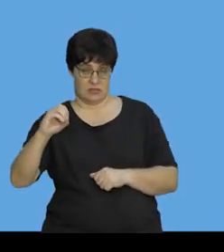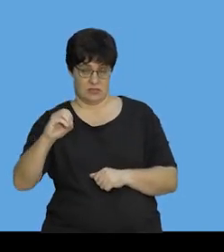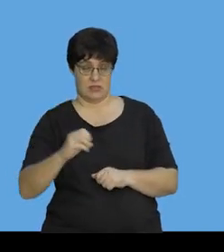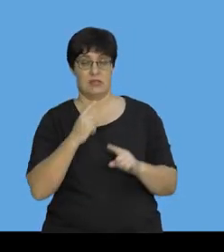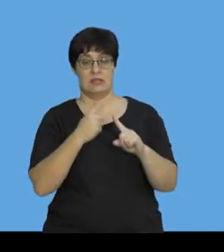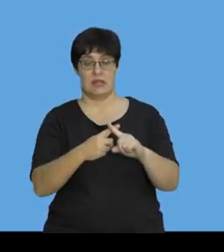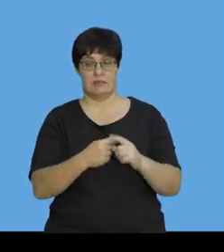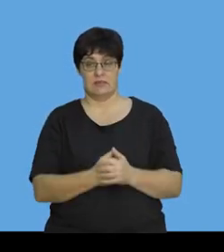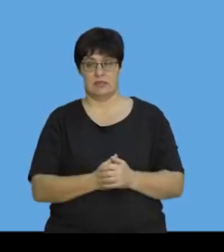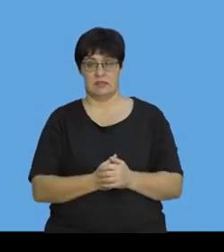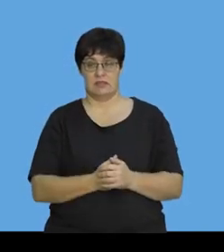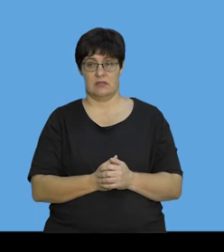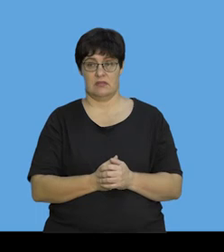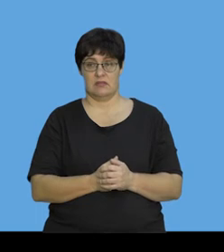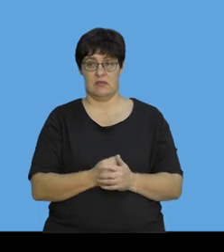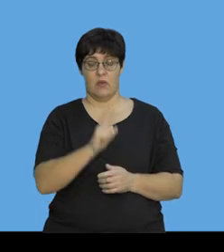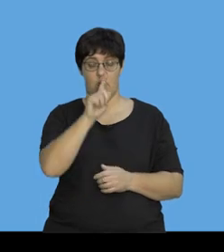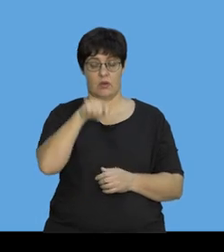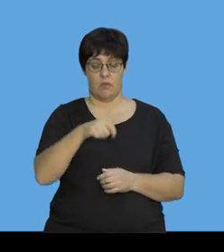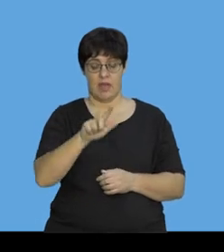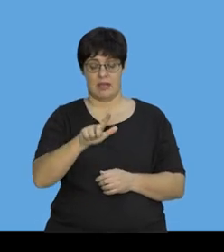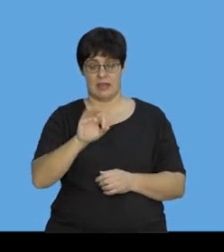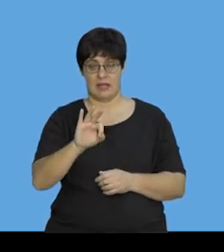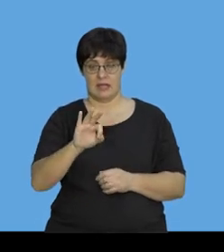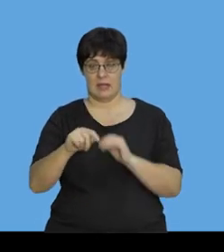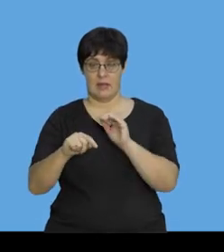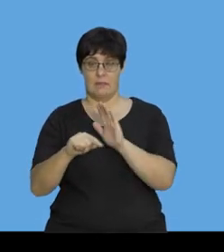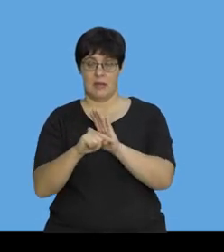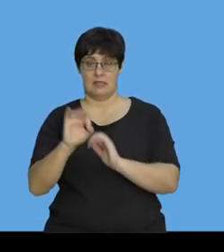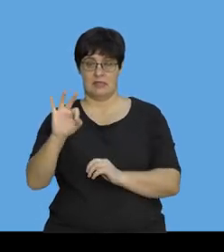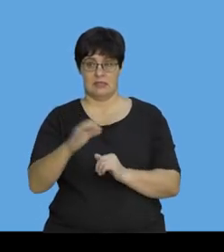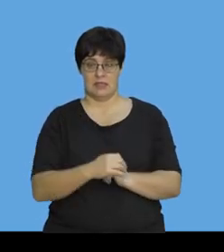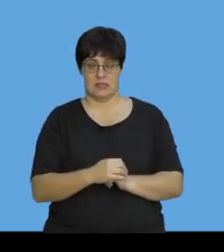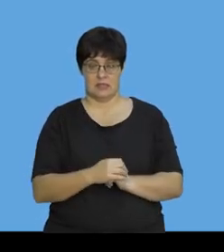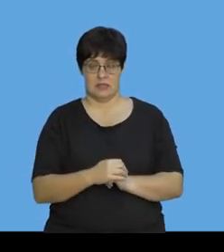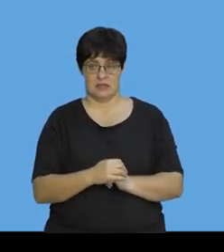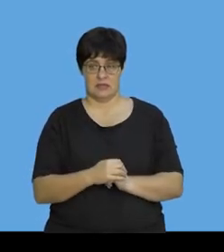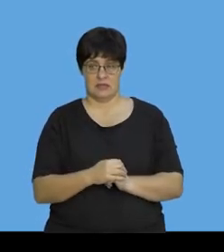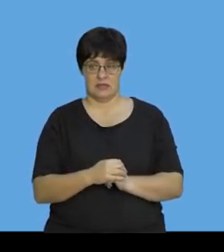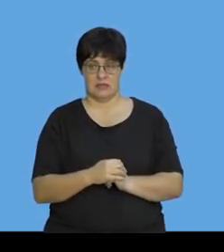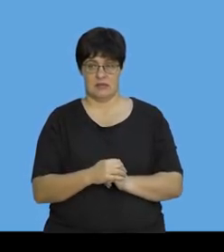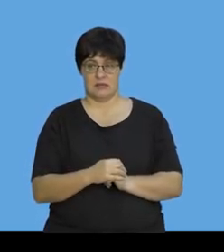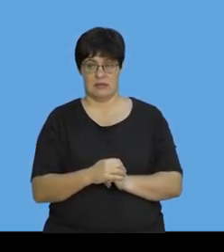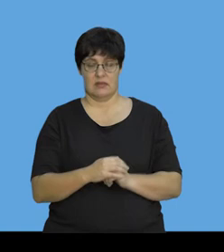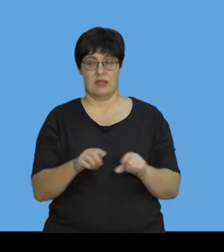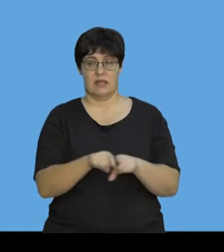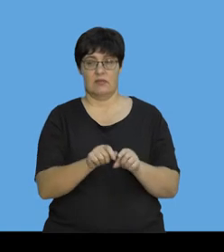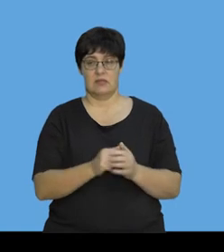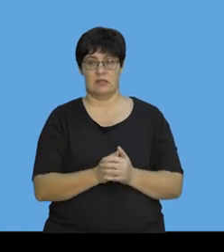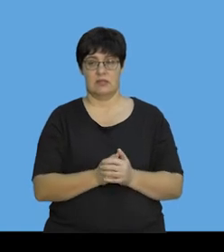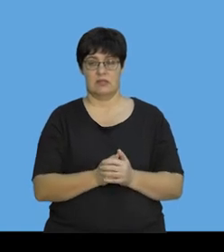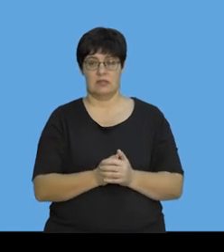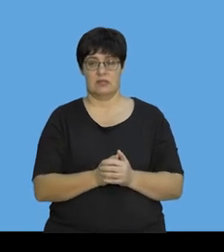times 1.83 B minus 3.